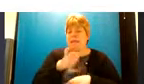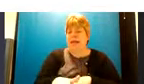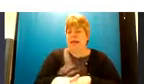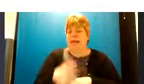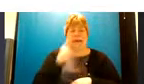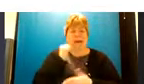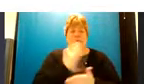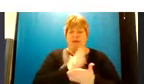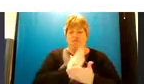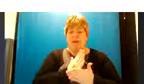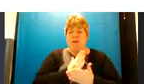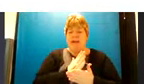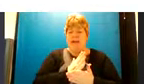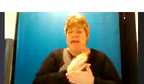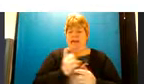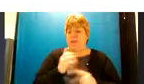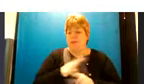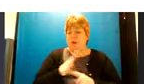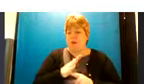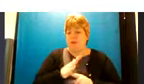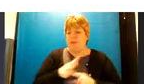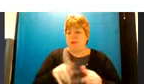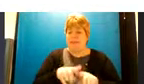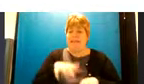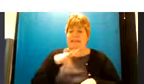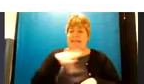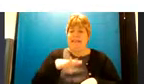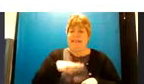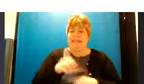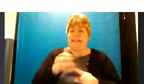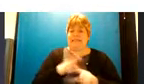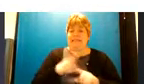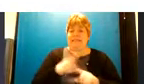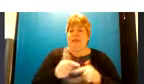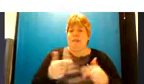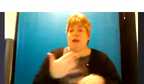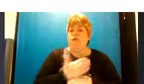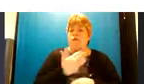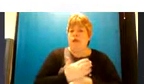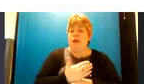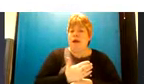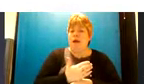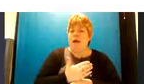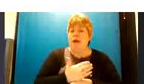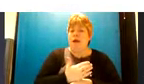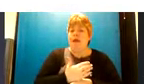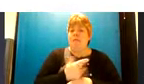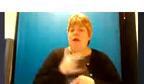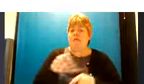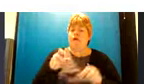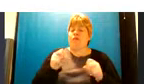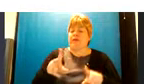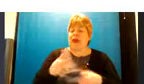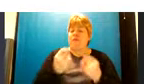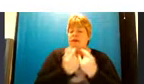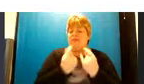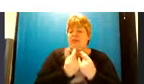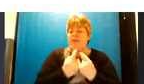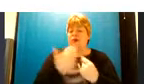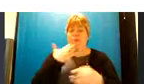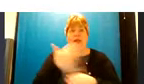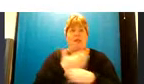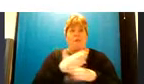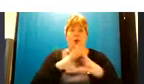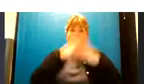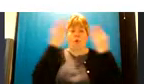really important and um and and require significant amount of work to make the change but actually it's those types of things that they when they work all